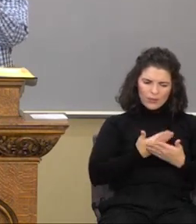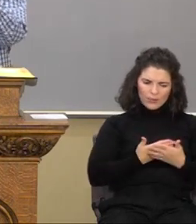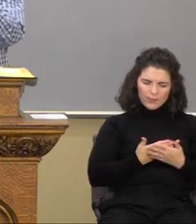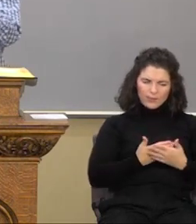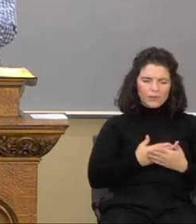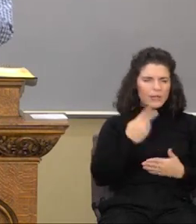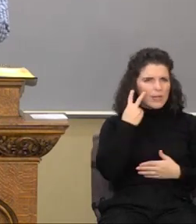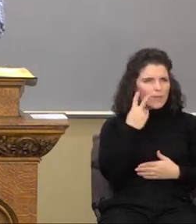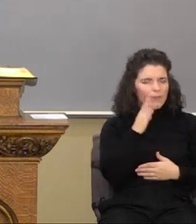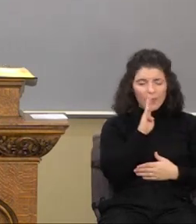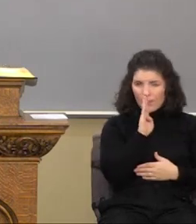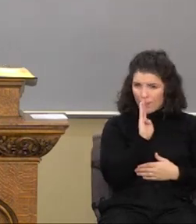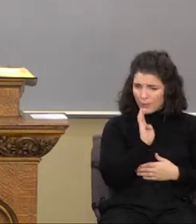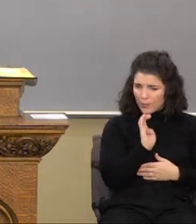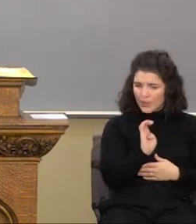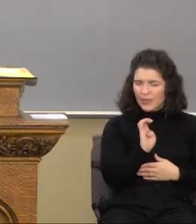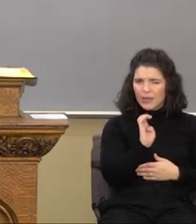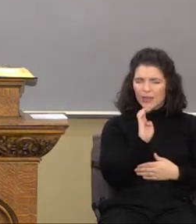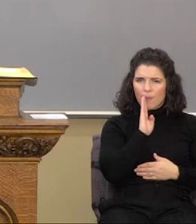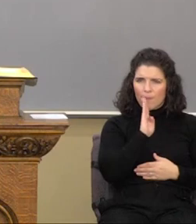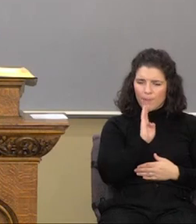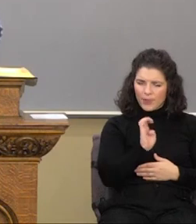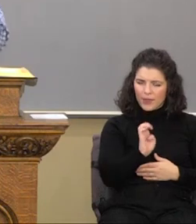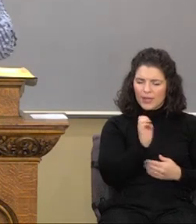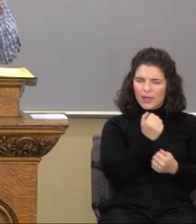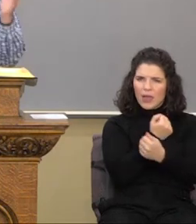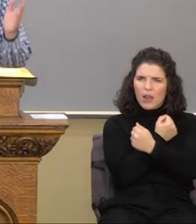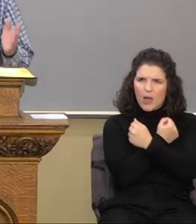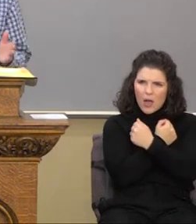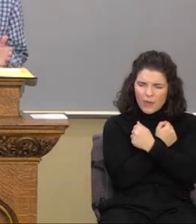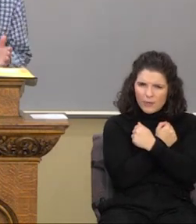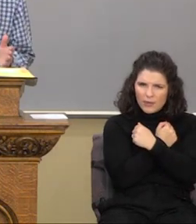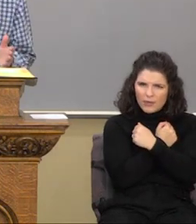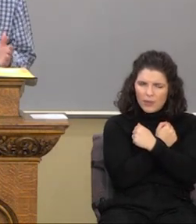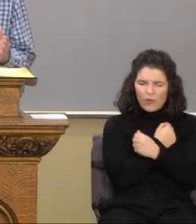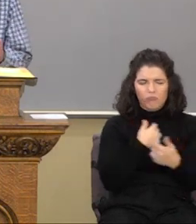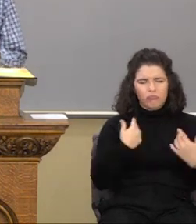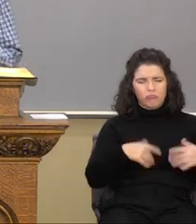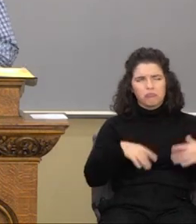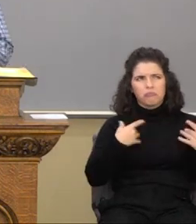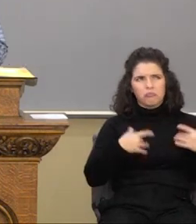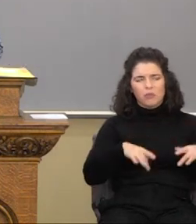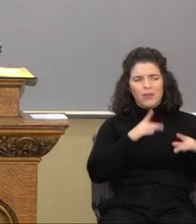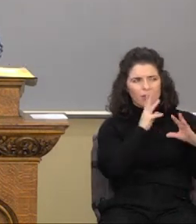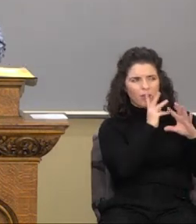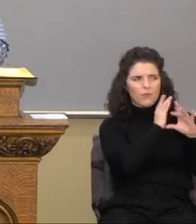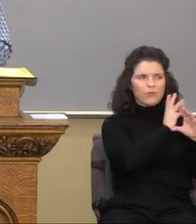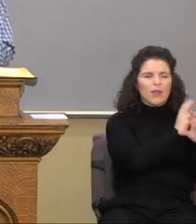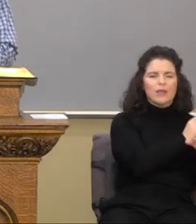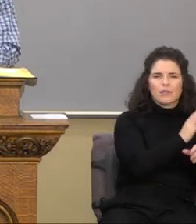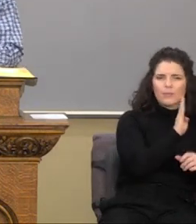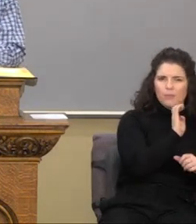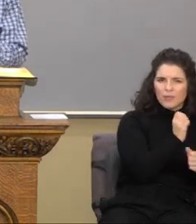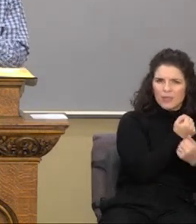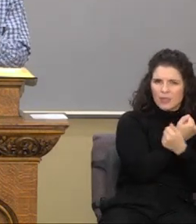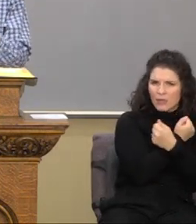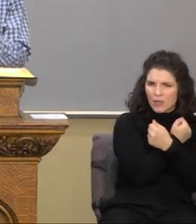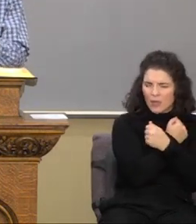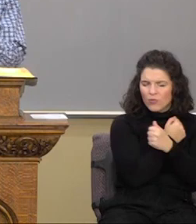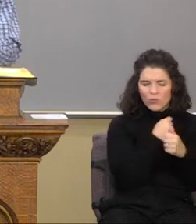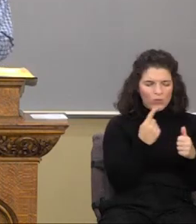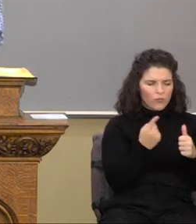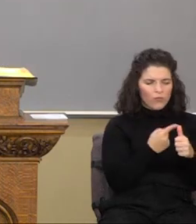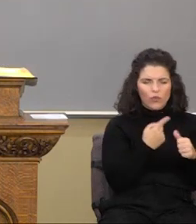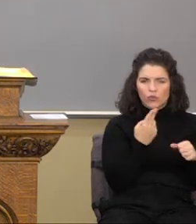the prefix be loved. And it's just absolutely fascinating that that word be loved was